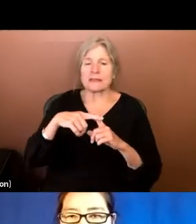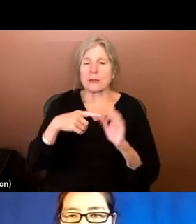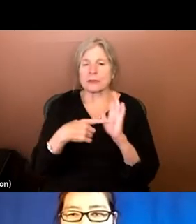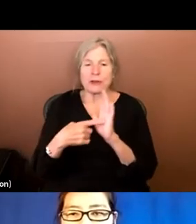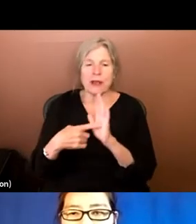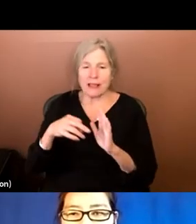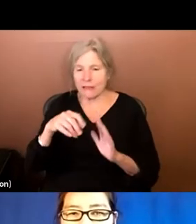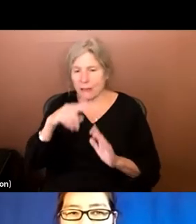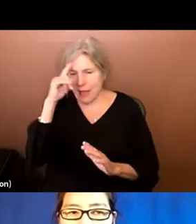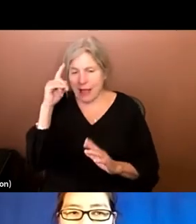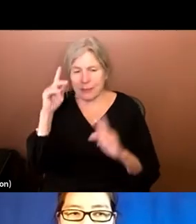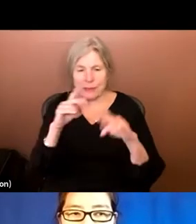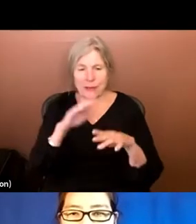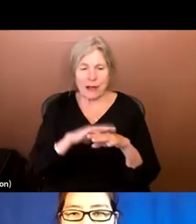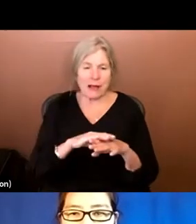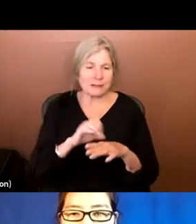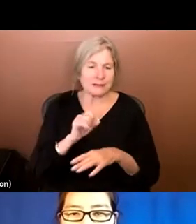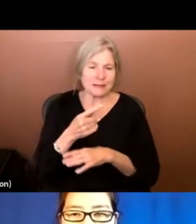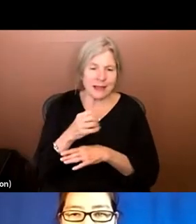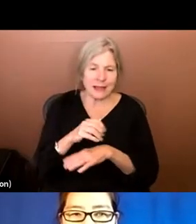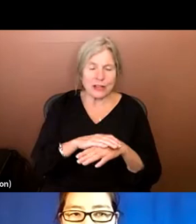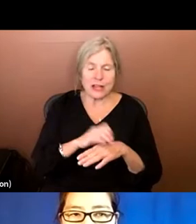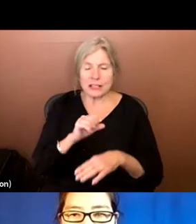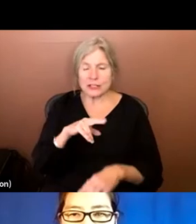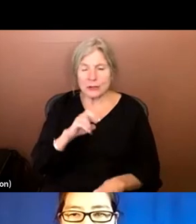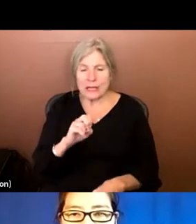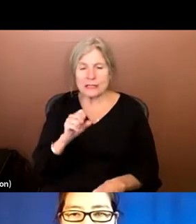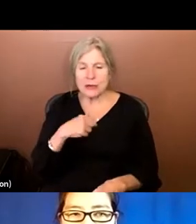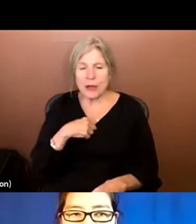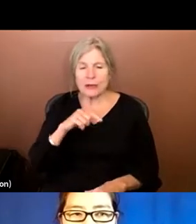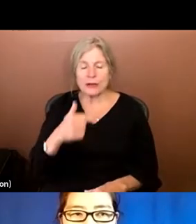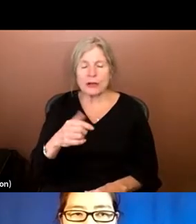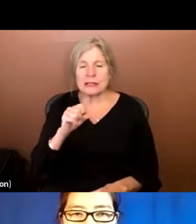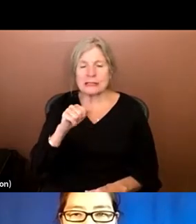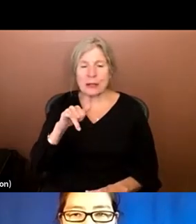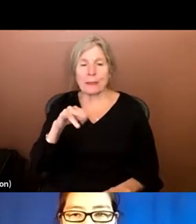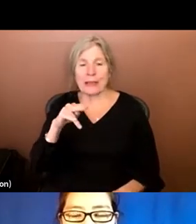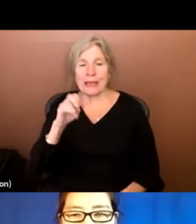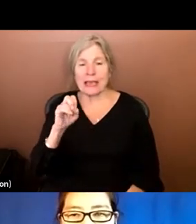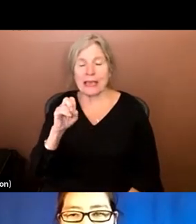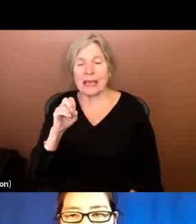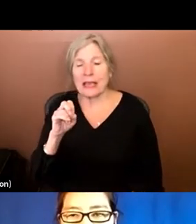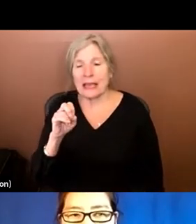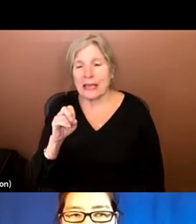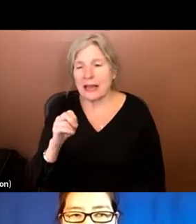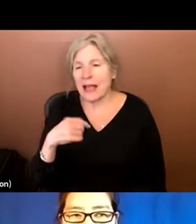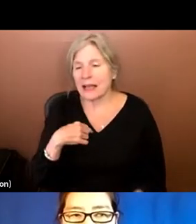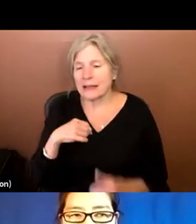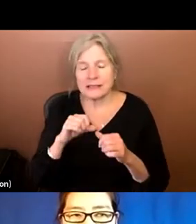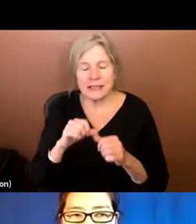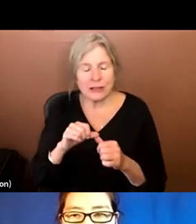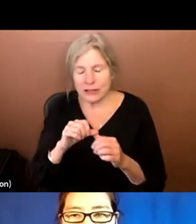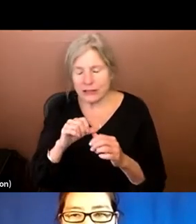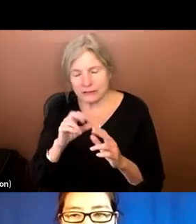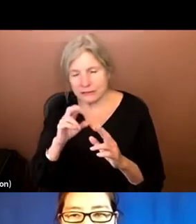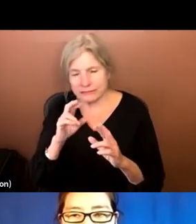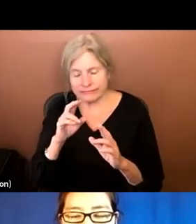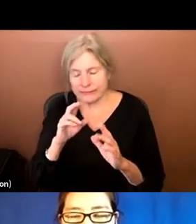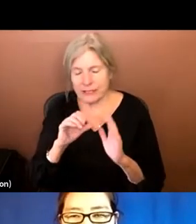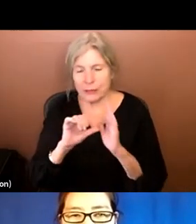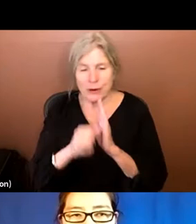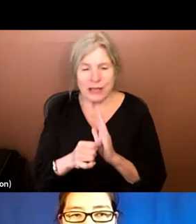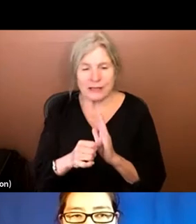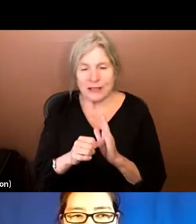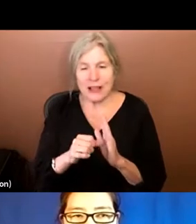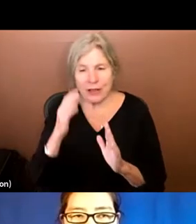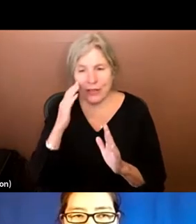people on stage, on screen, et cetera. So, I'm going to go to Sabine, who I continue to be impressed with respect to the fact that she has commitment